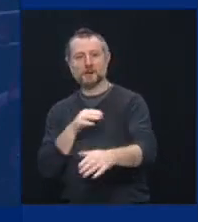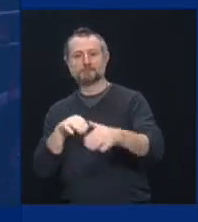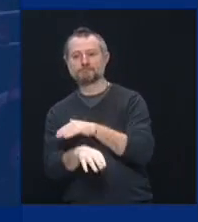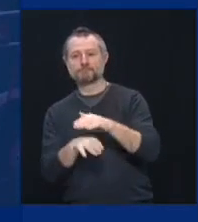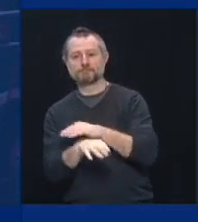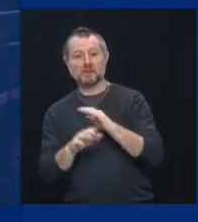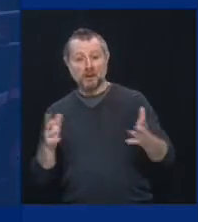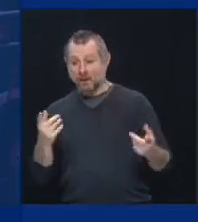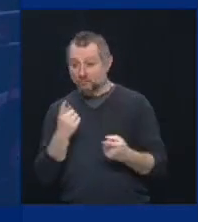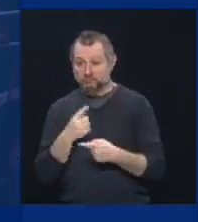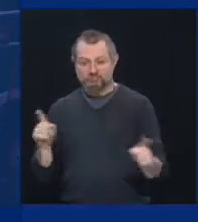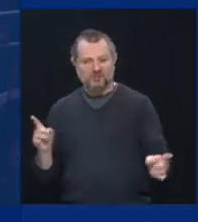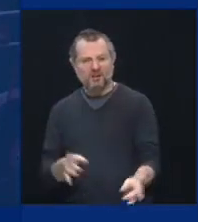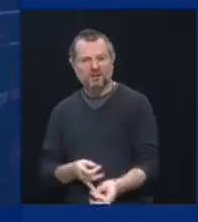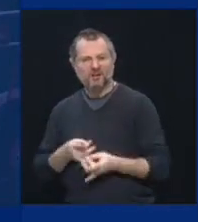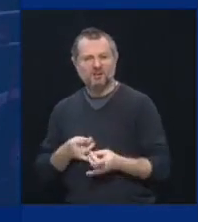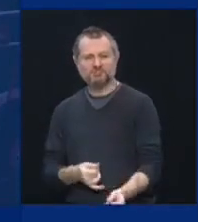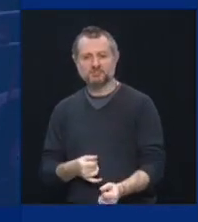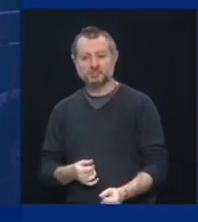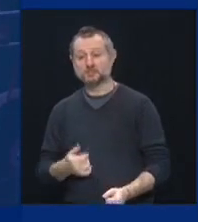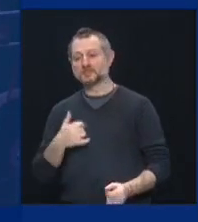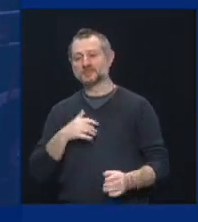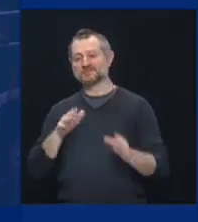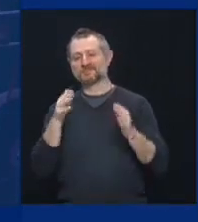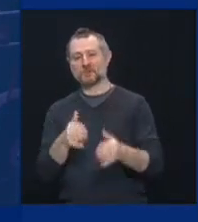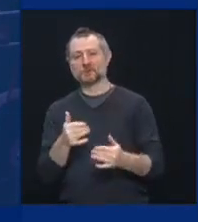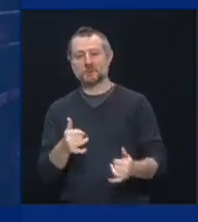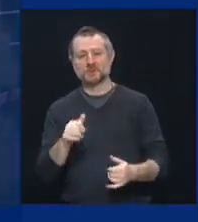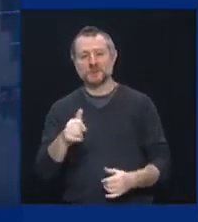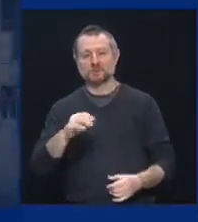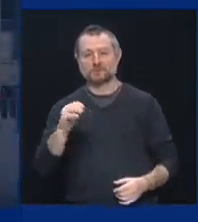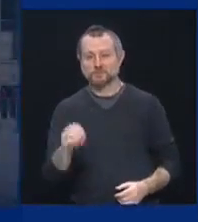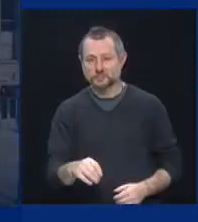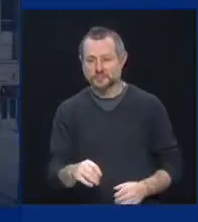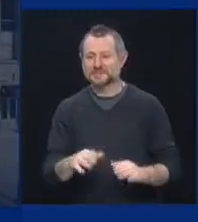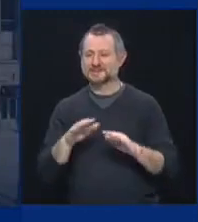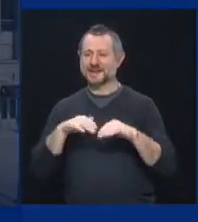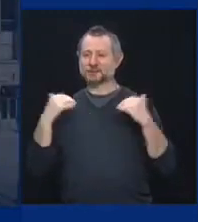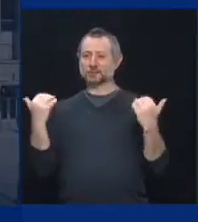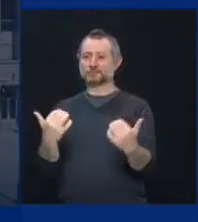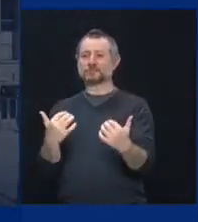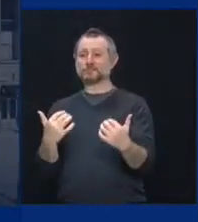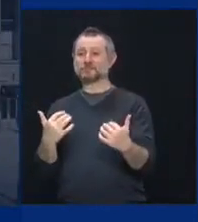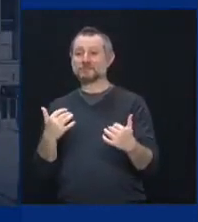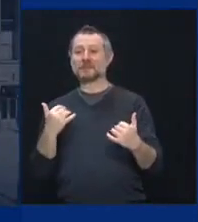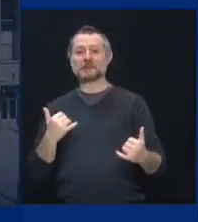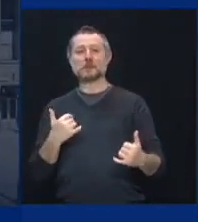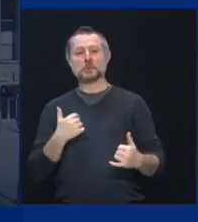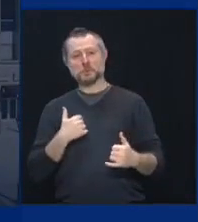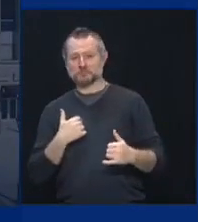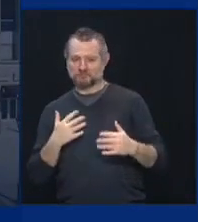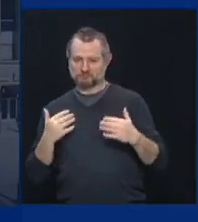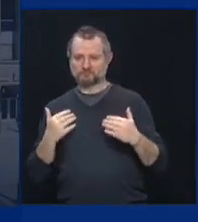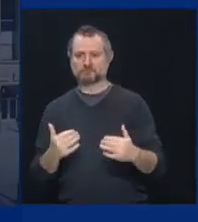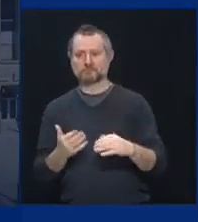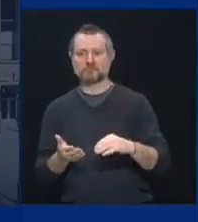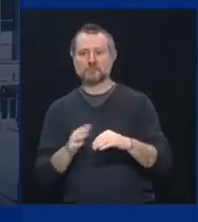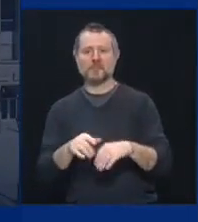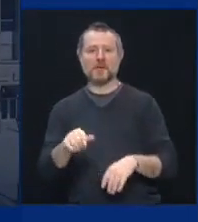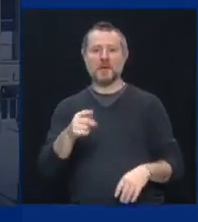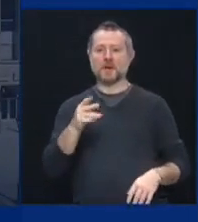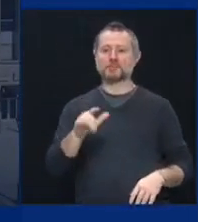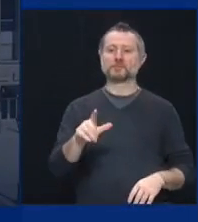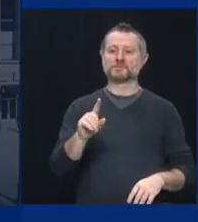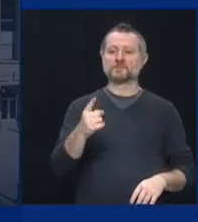We started with 10%. It was a great demonstration. We're now going to move forward. April 1, sports